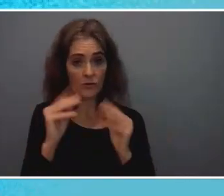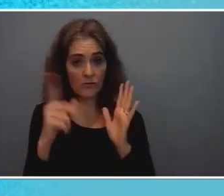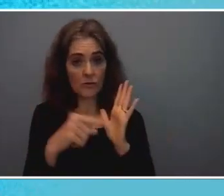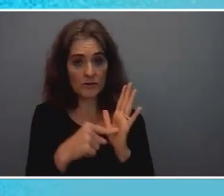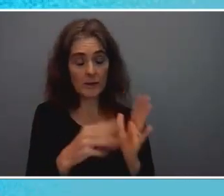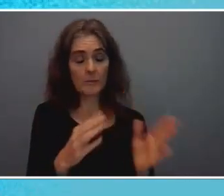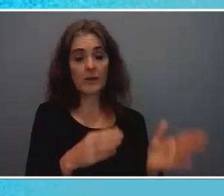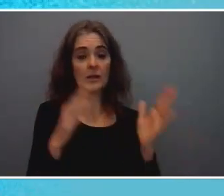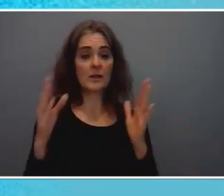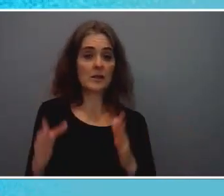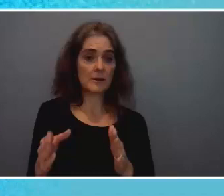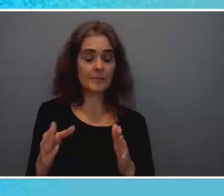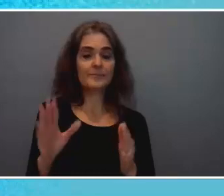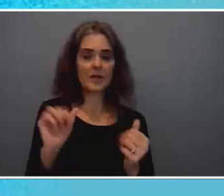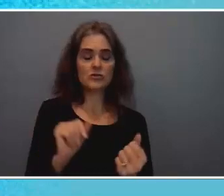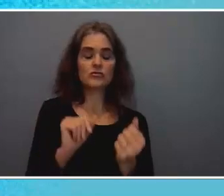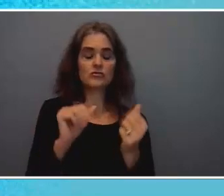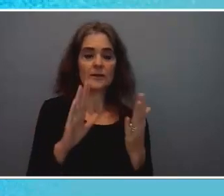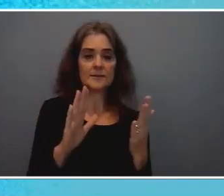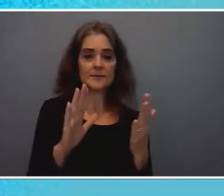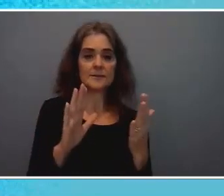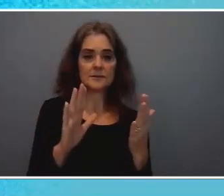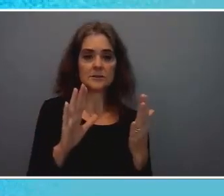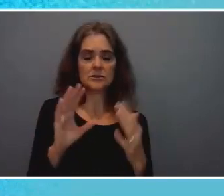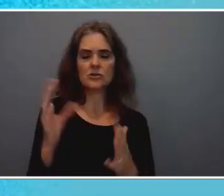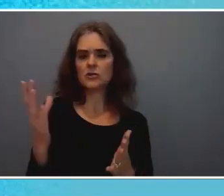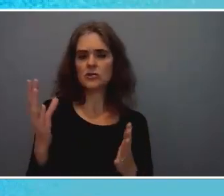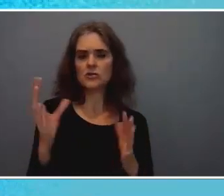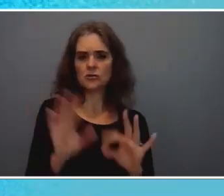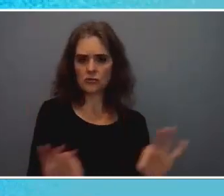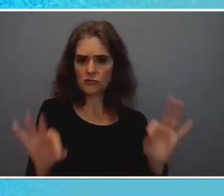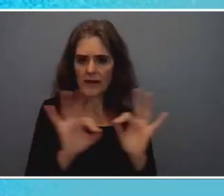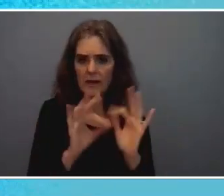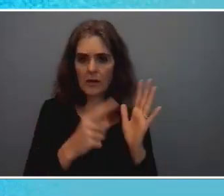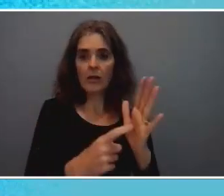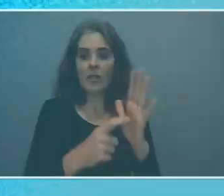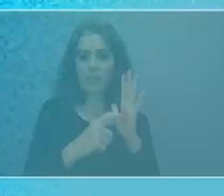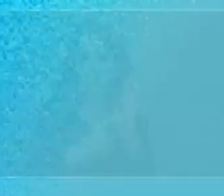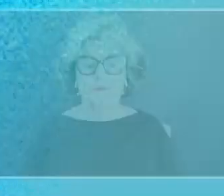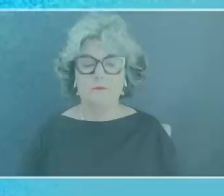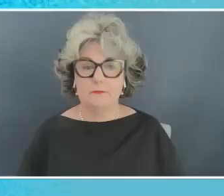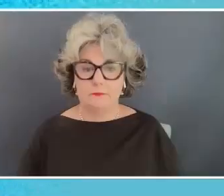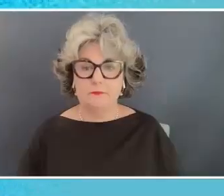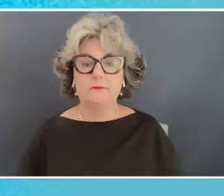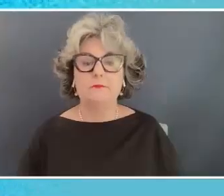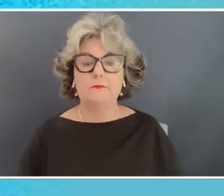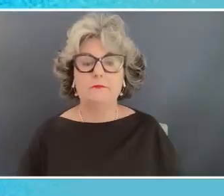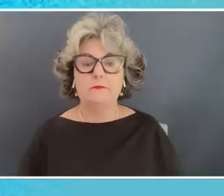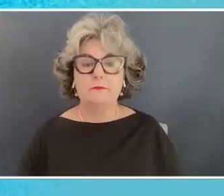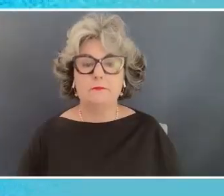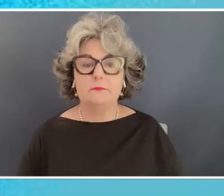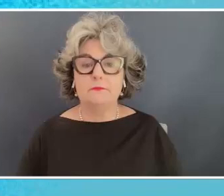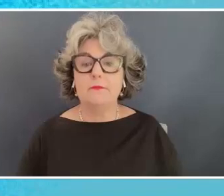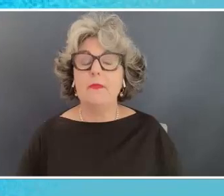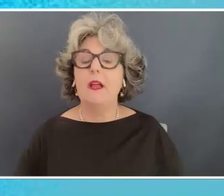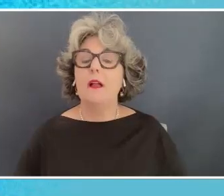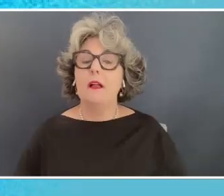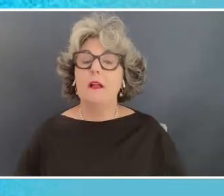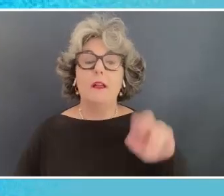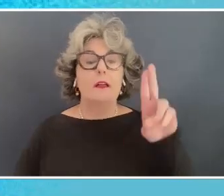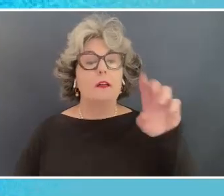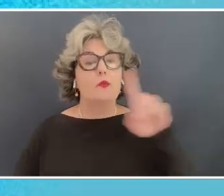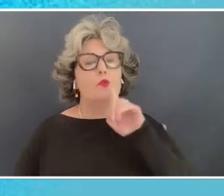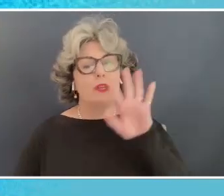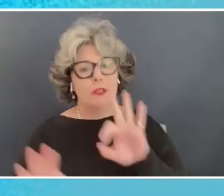critical emergencies that we need to respond to AI certainly plays can play a really important